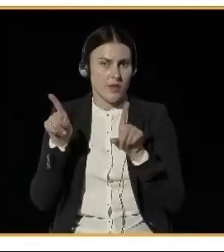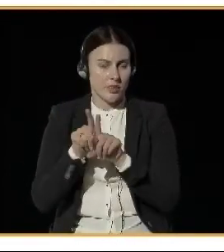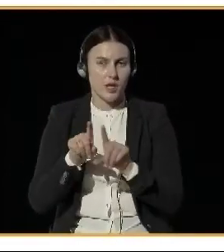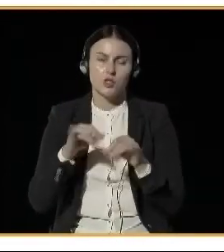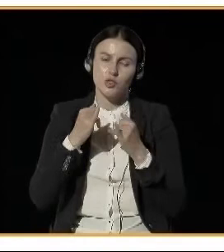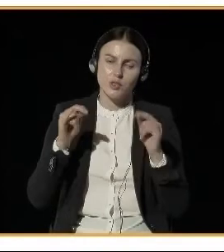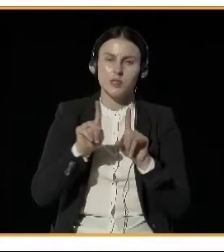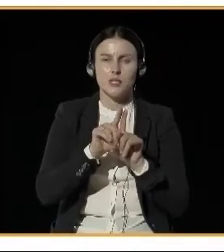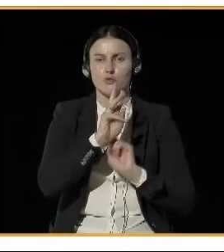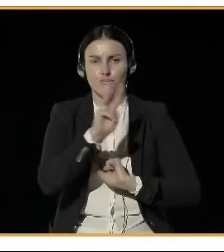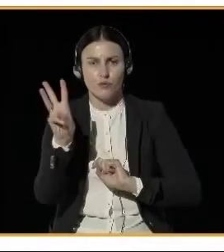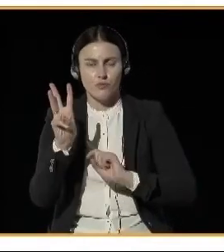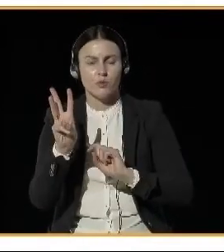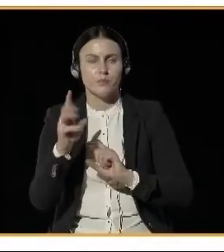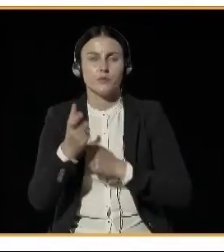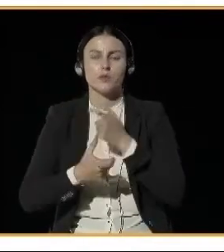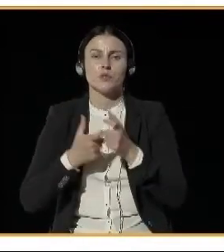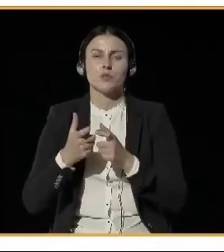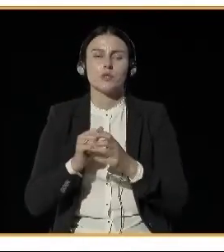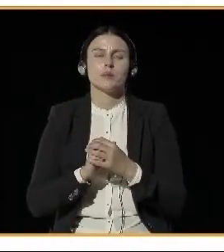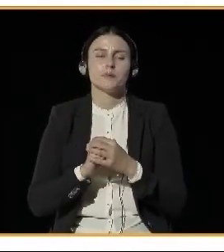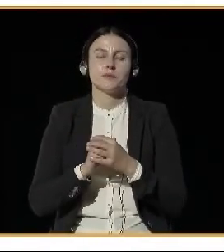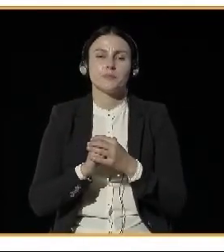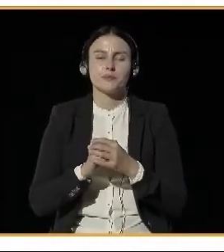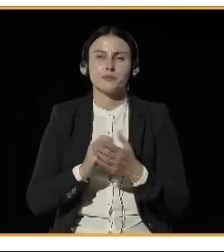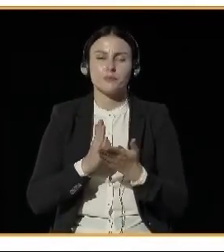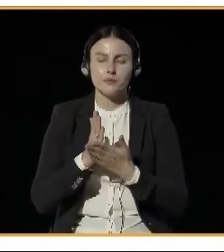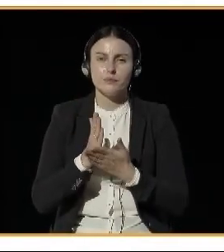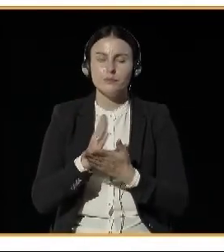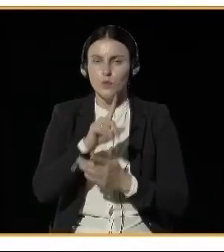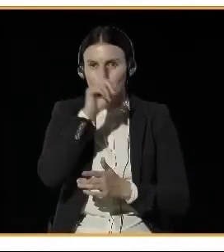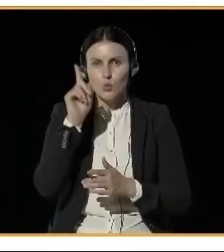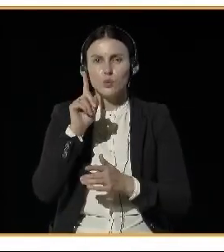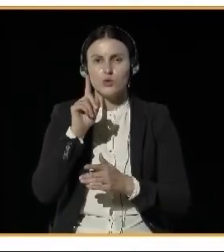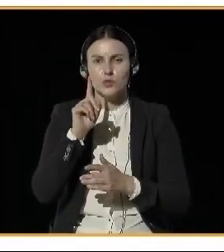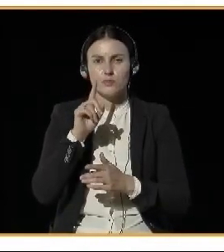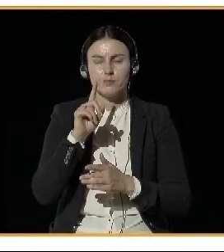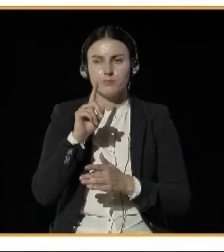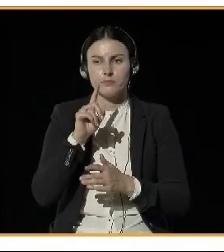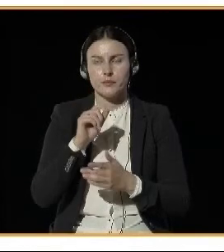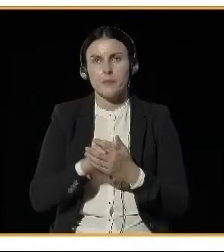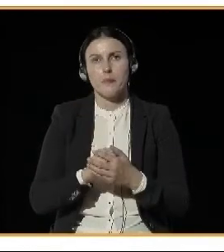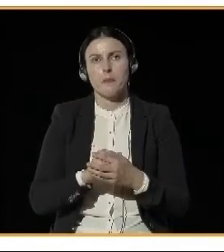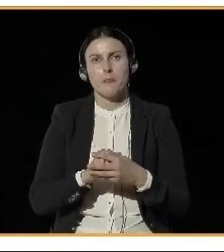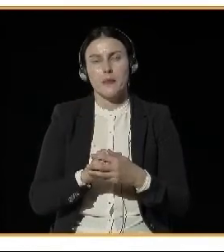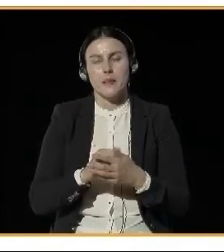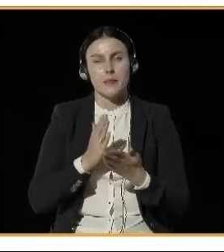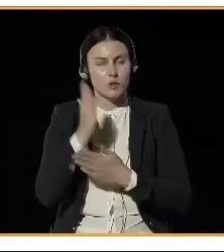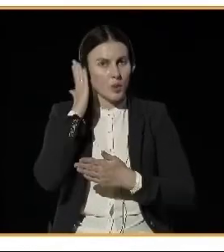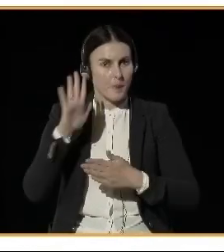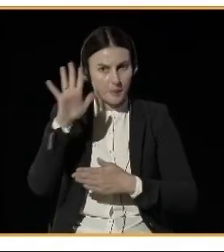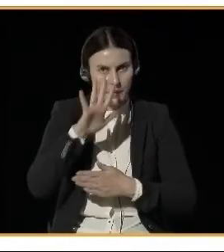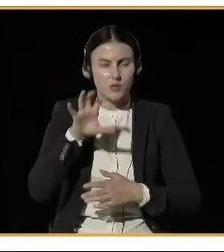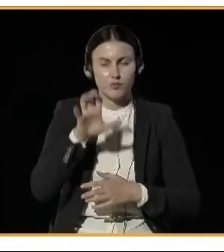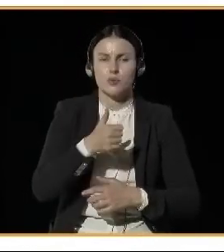widely used in Iceland. And I think there is no easy solution to this, but the main thing is